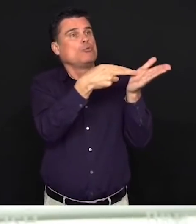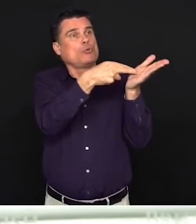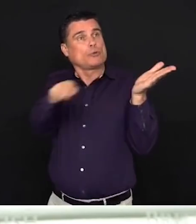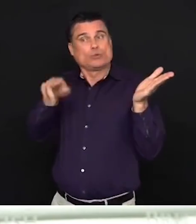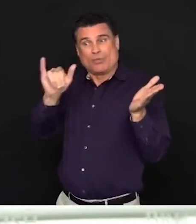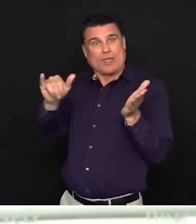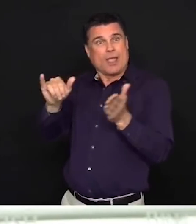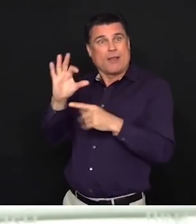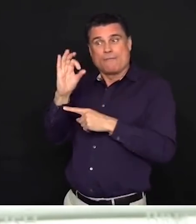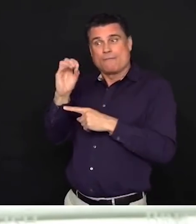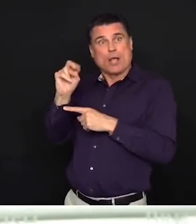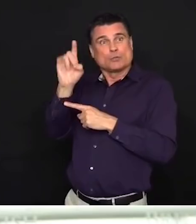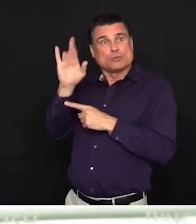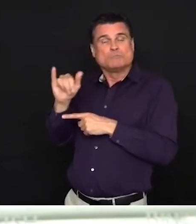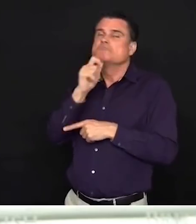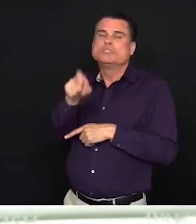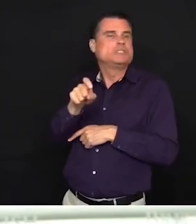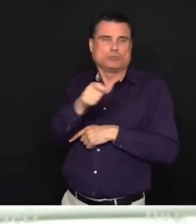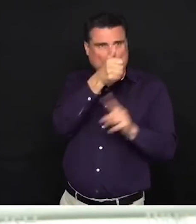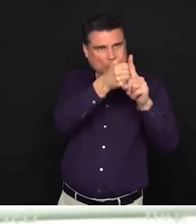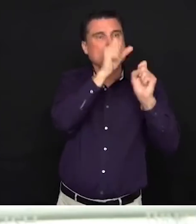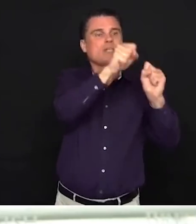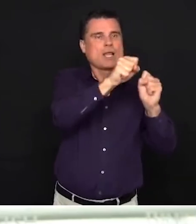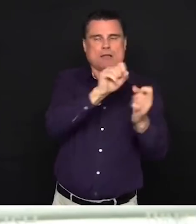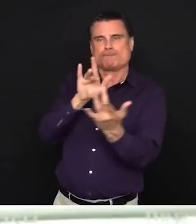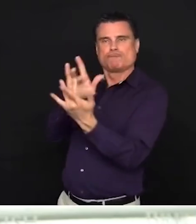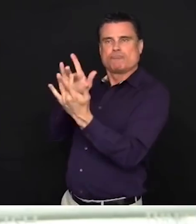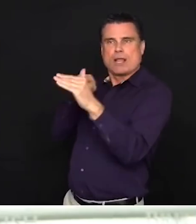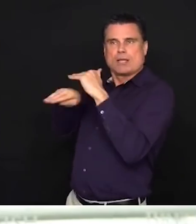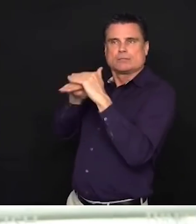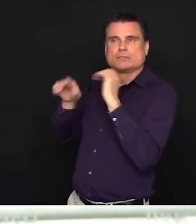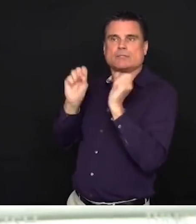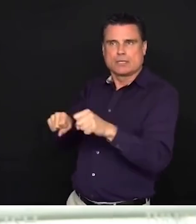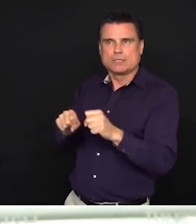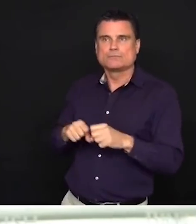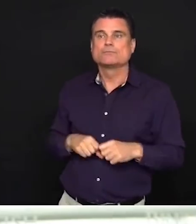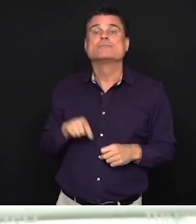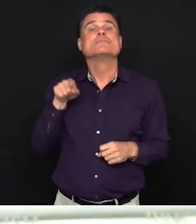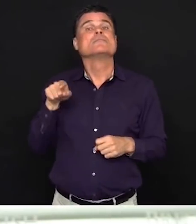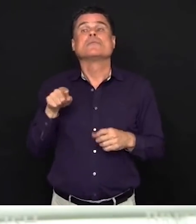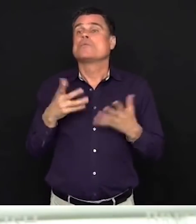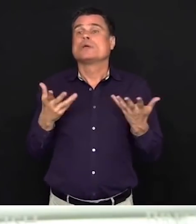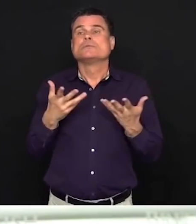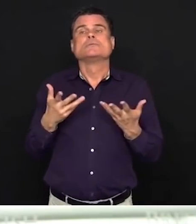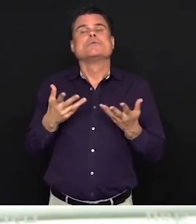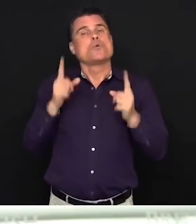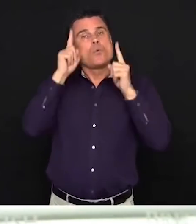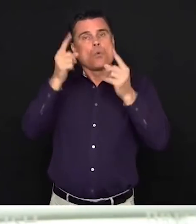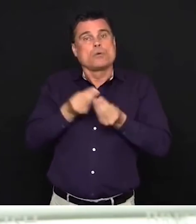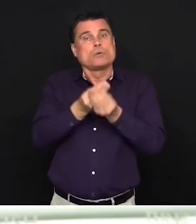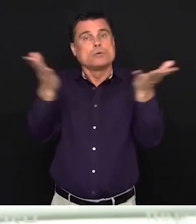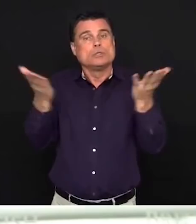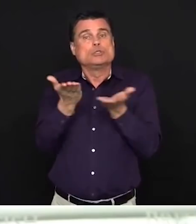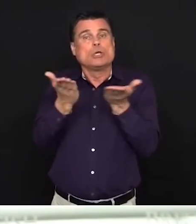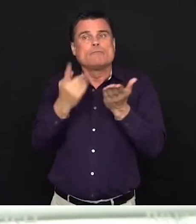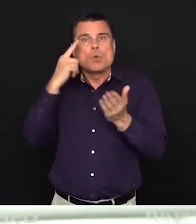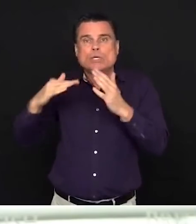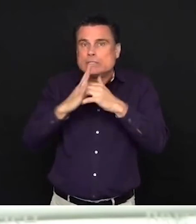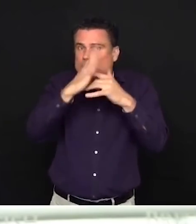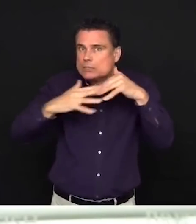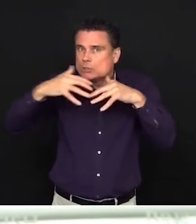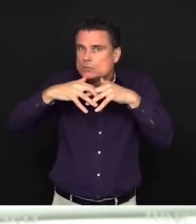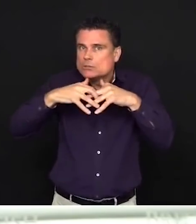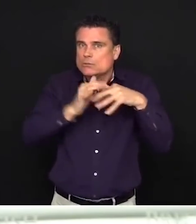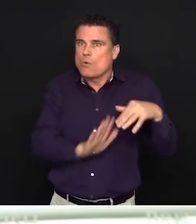virtual care for immigrants and refugees. And very importantly, we're creating a new online hub and virtual